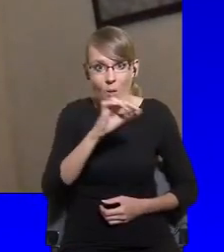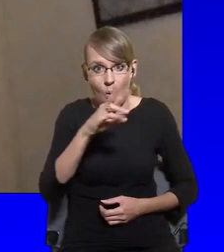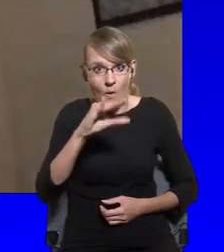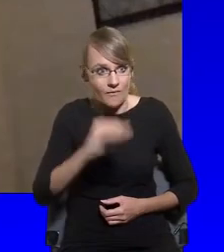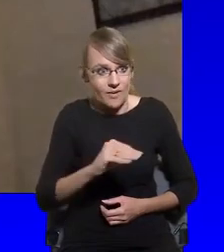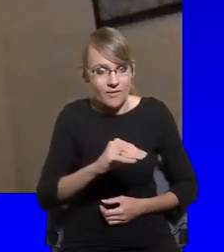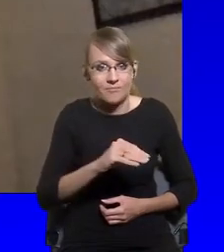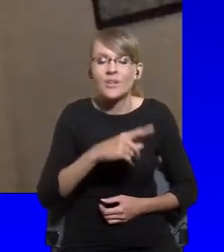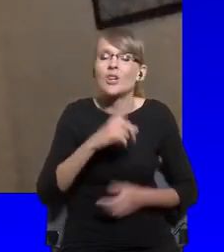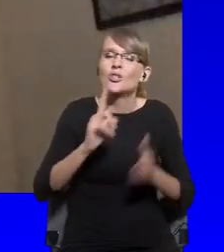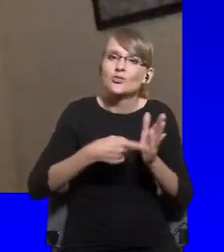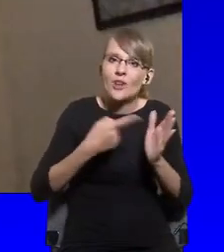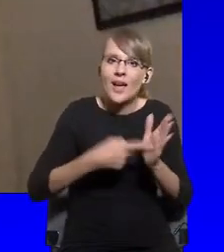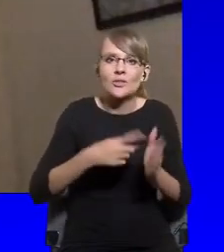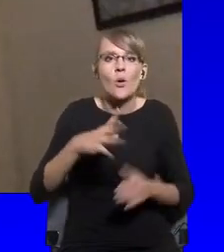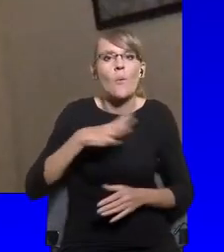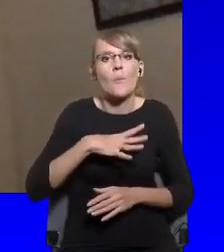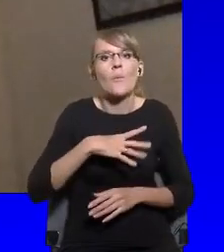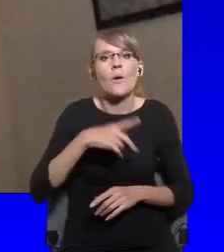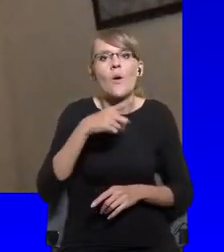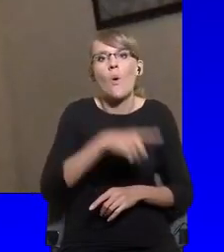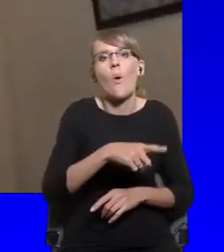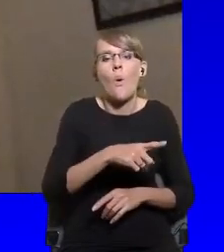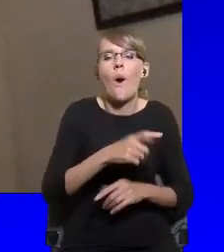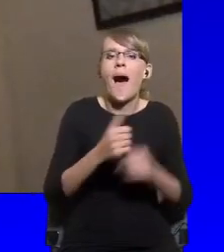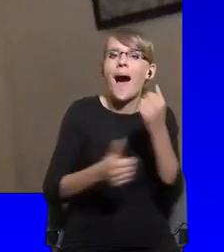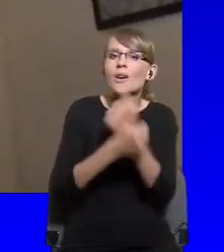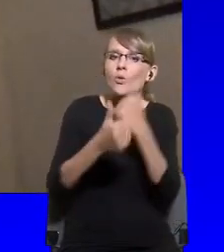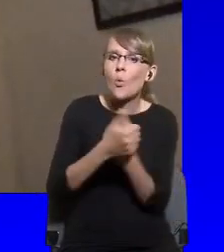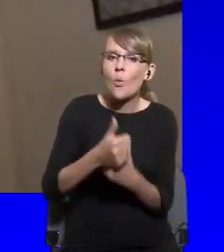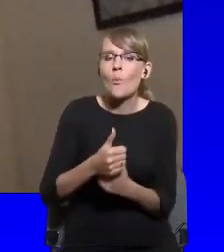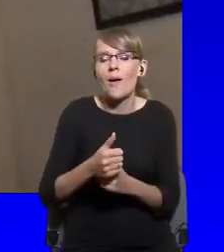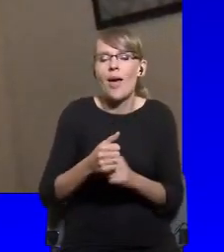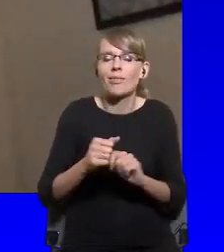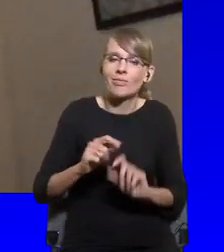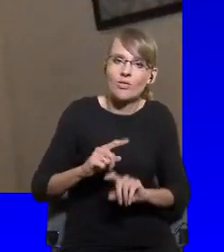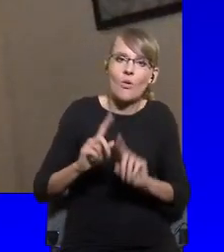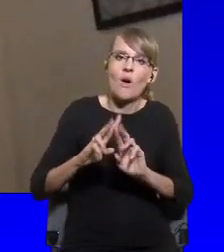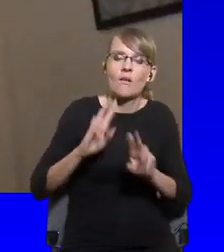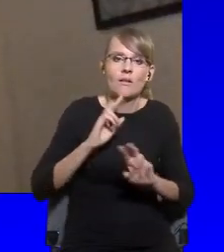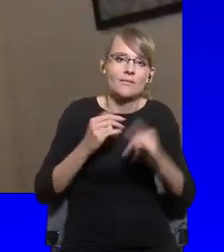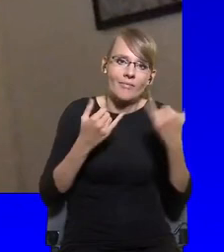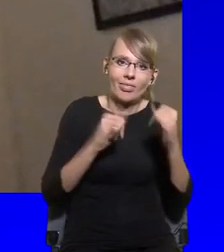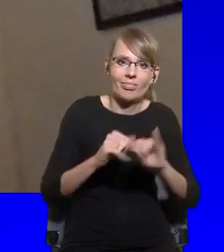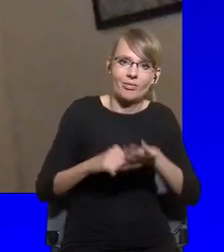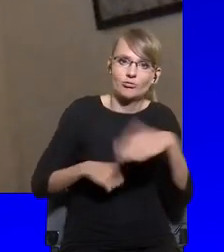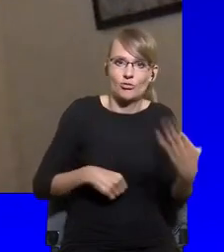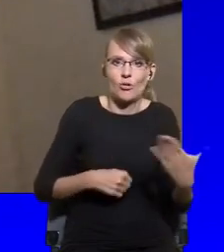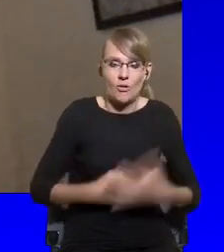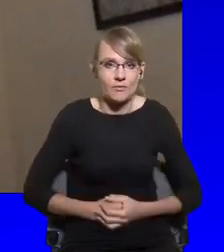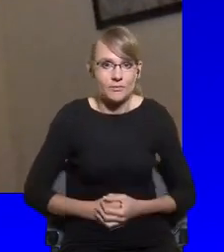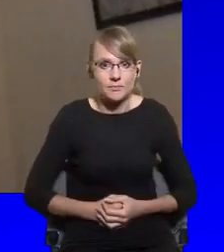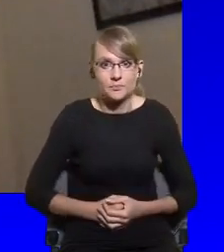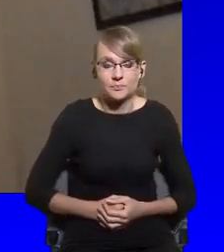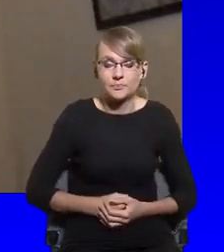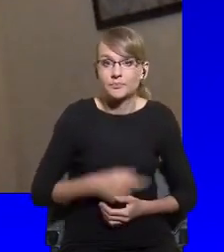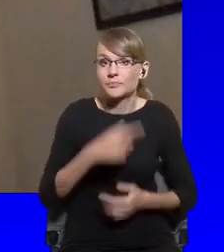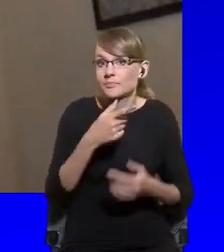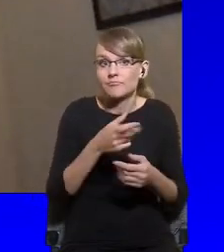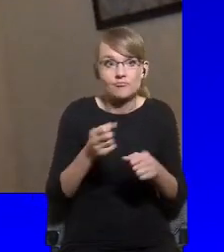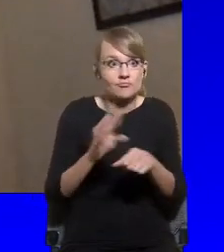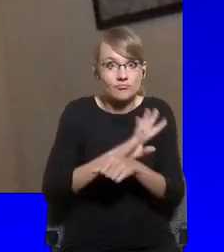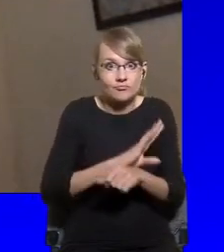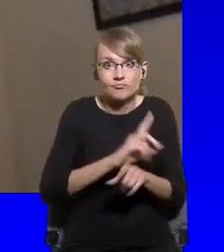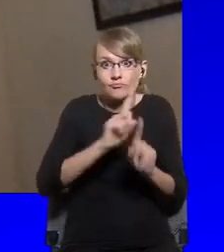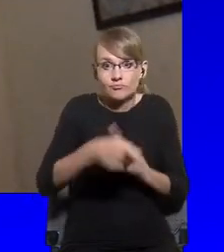the fact that the democratic governments and liberals in different places have actually realised